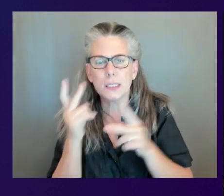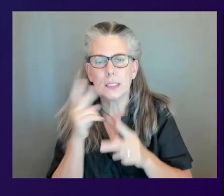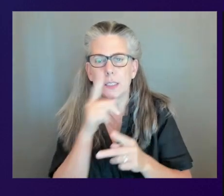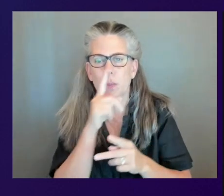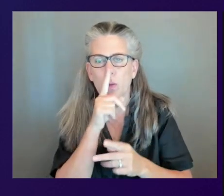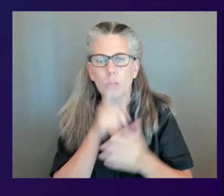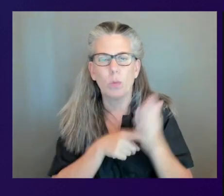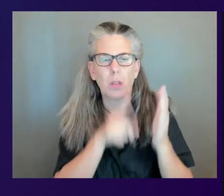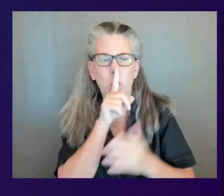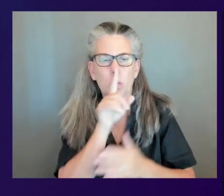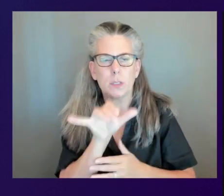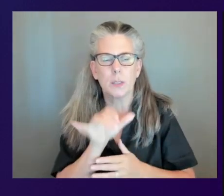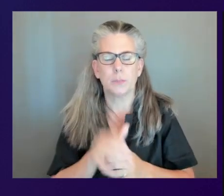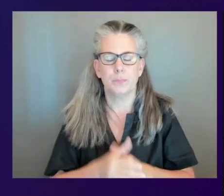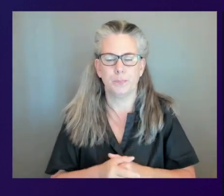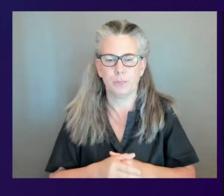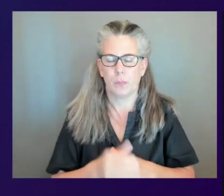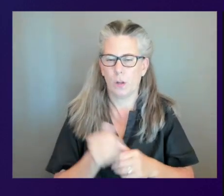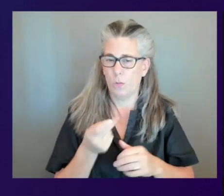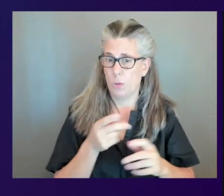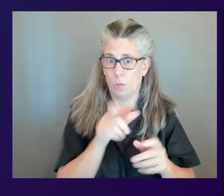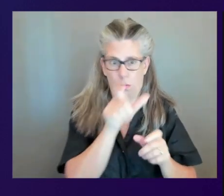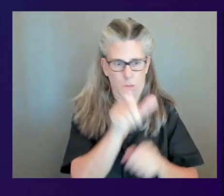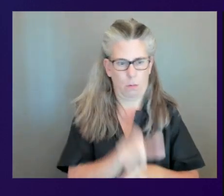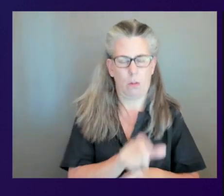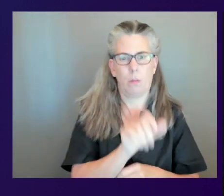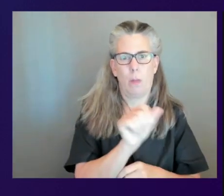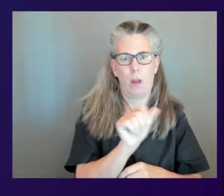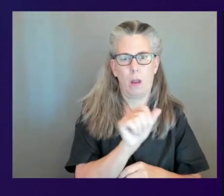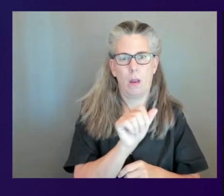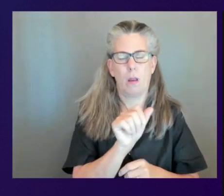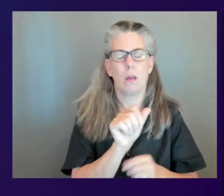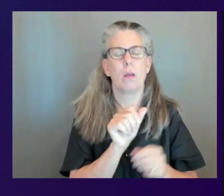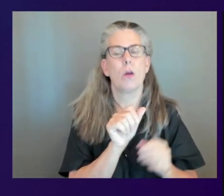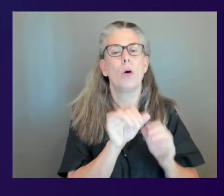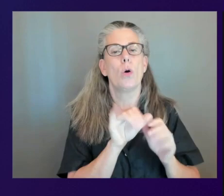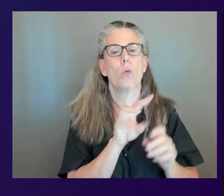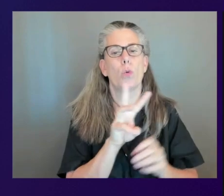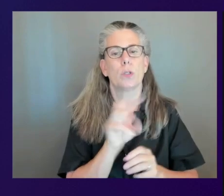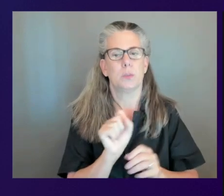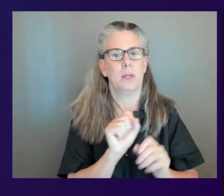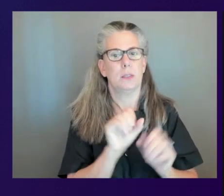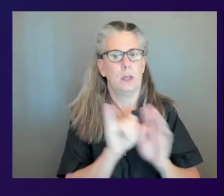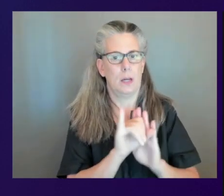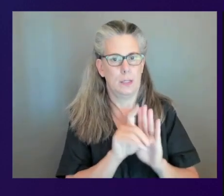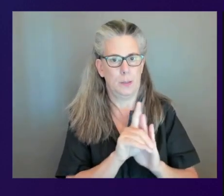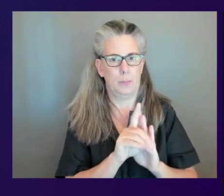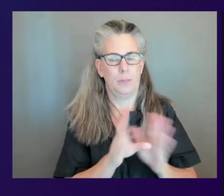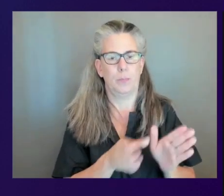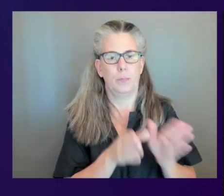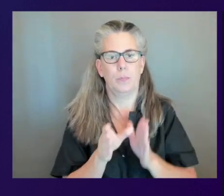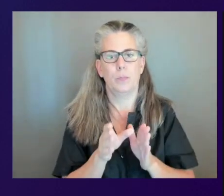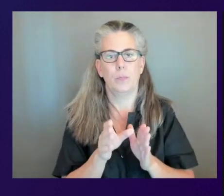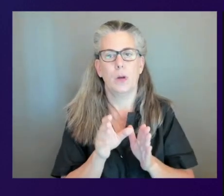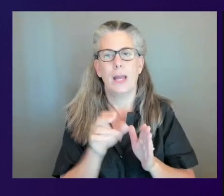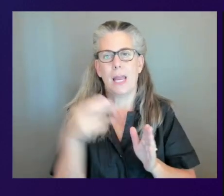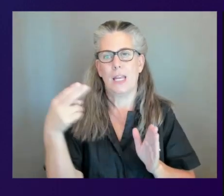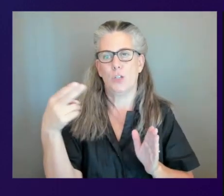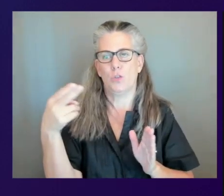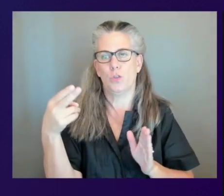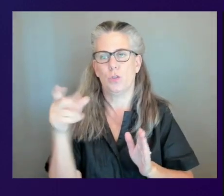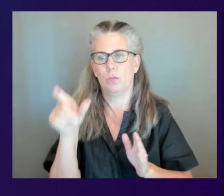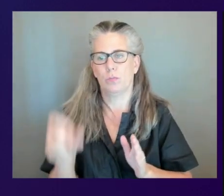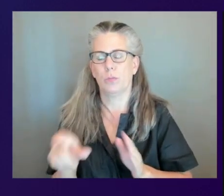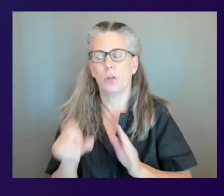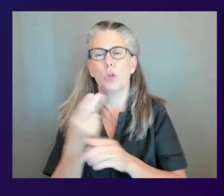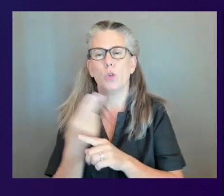couple things i want to call out so column a here is going to be the workspace id but we also have column h which actually has the username so you